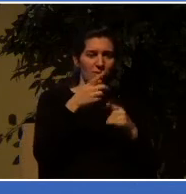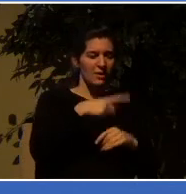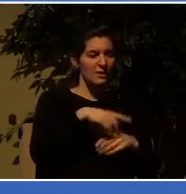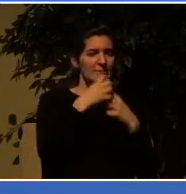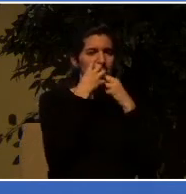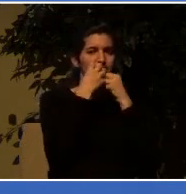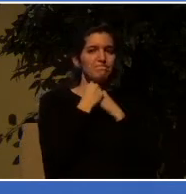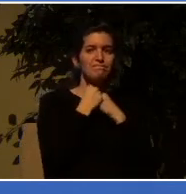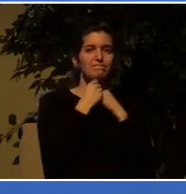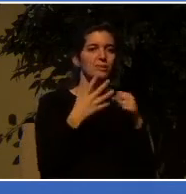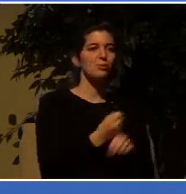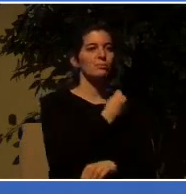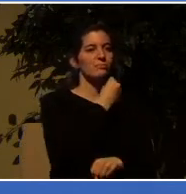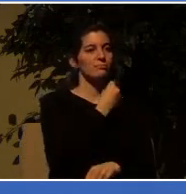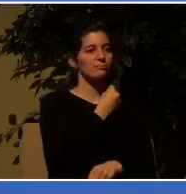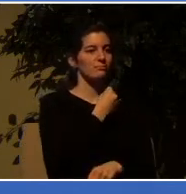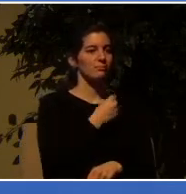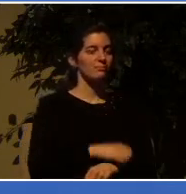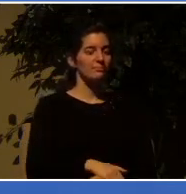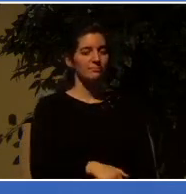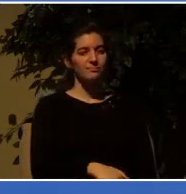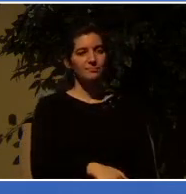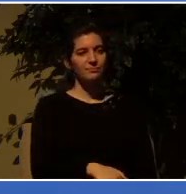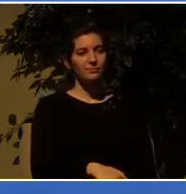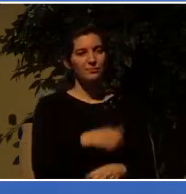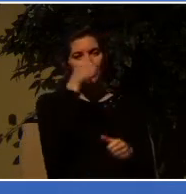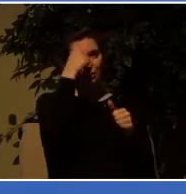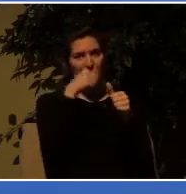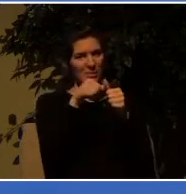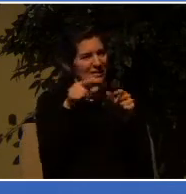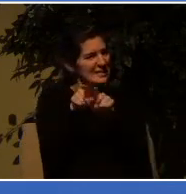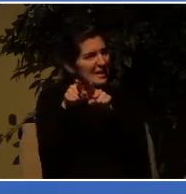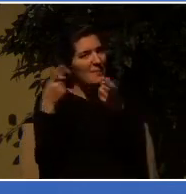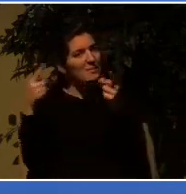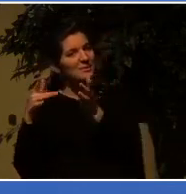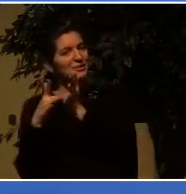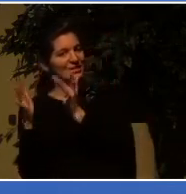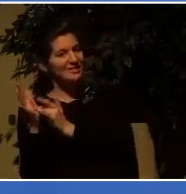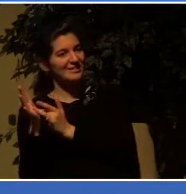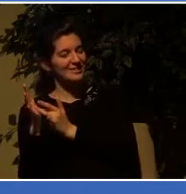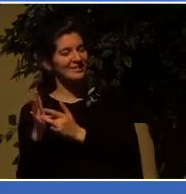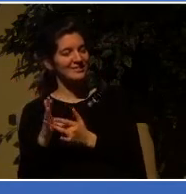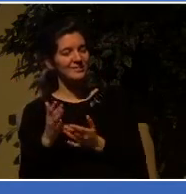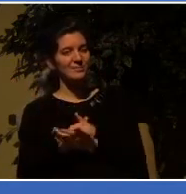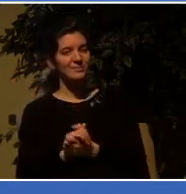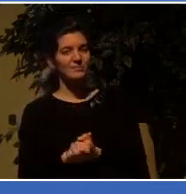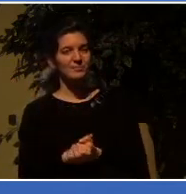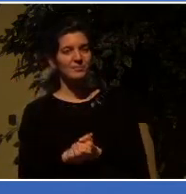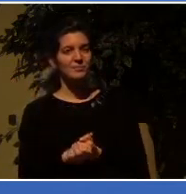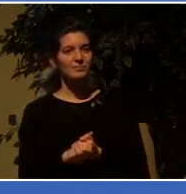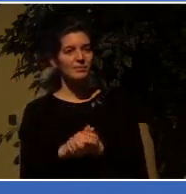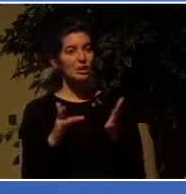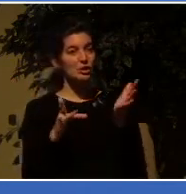winning. Remember, this is what happened to Jesus. There was nobody more without sin than Jesus